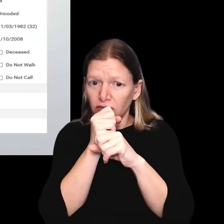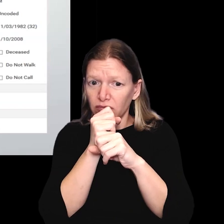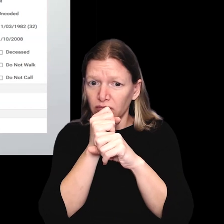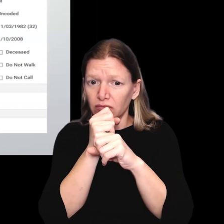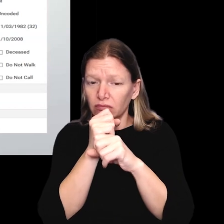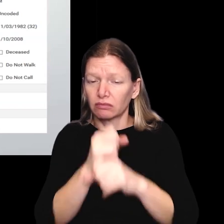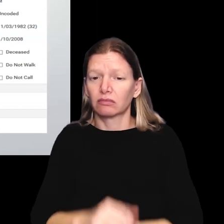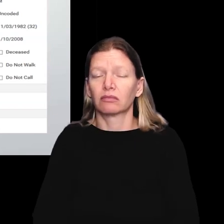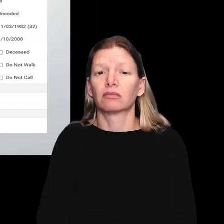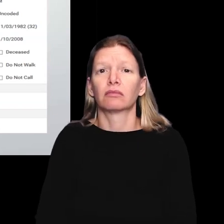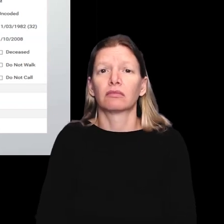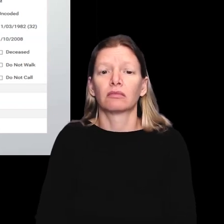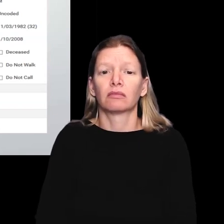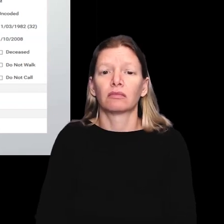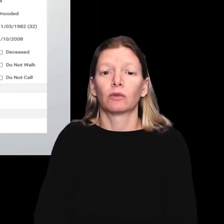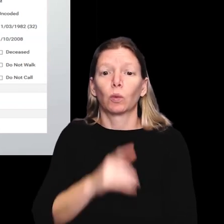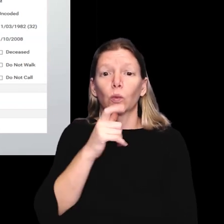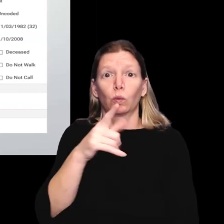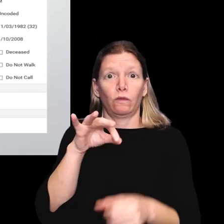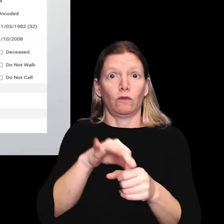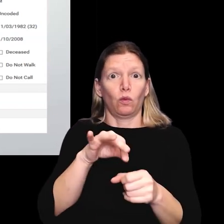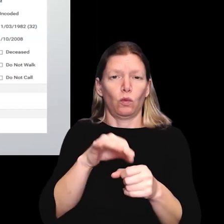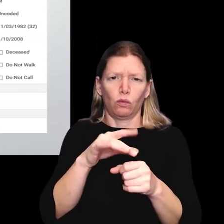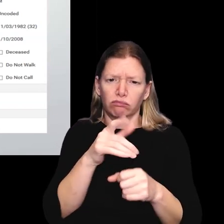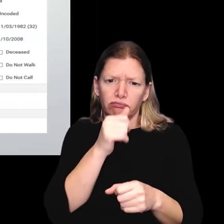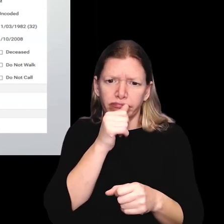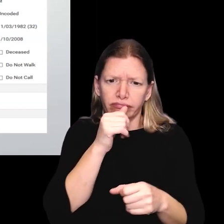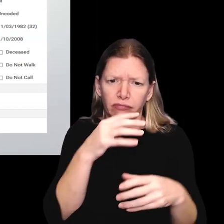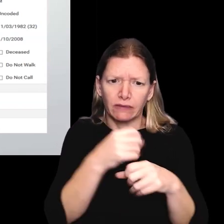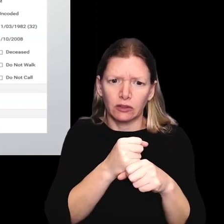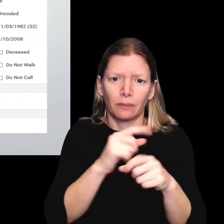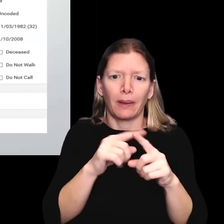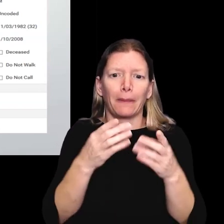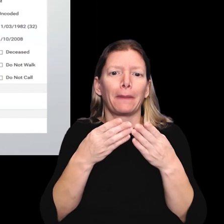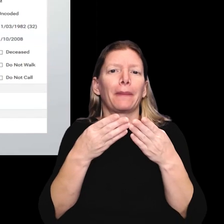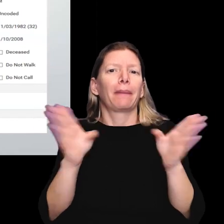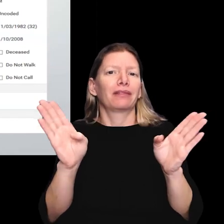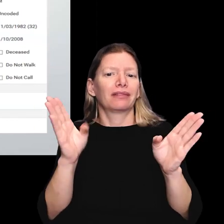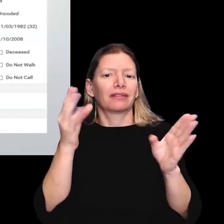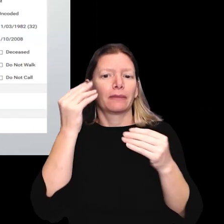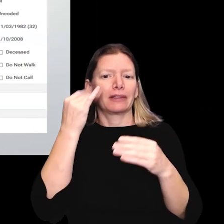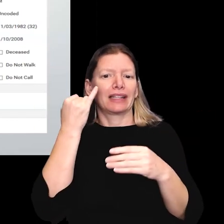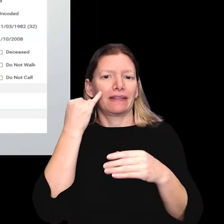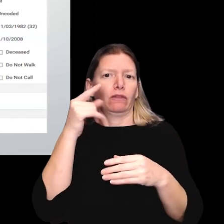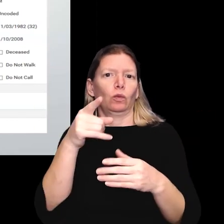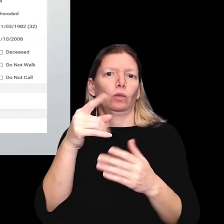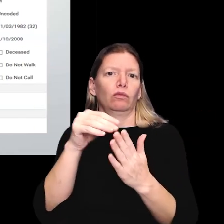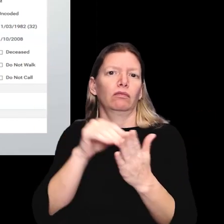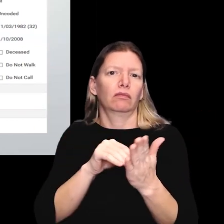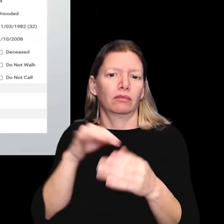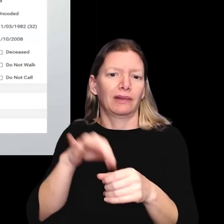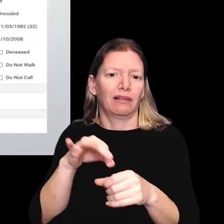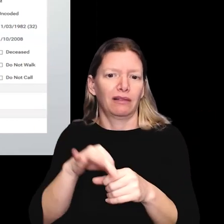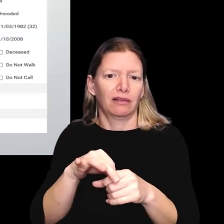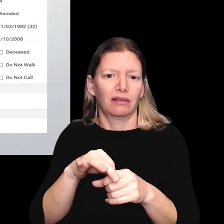know, it's confidential who you vote for, but it is public information on if you pull a